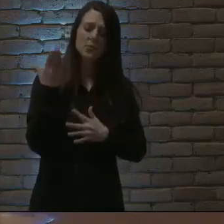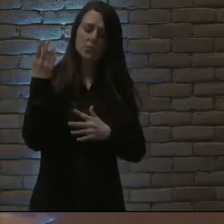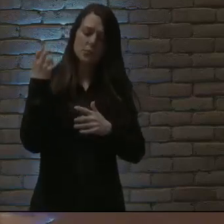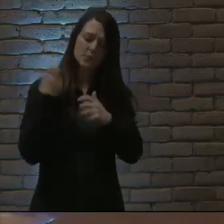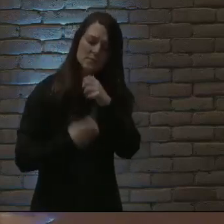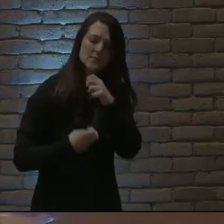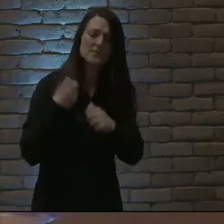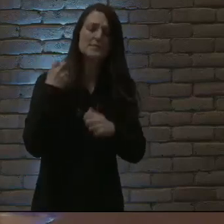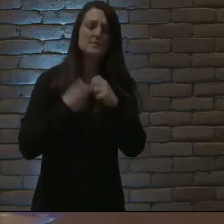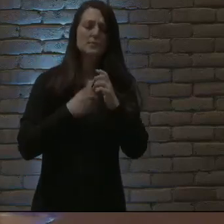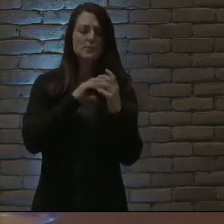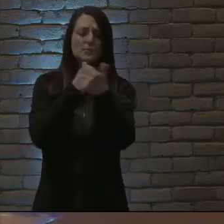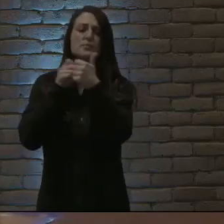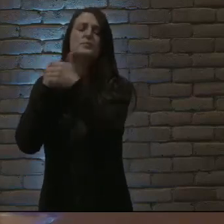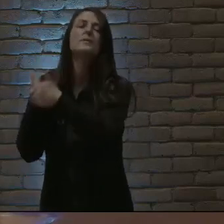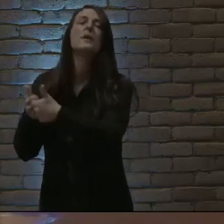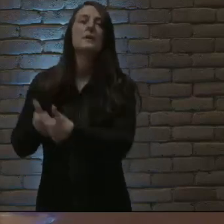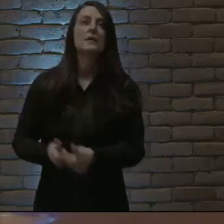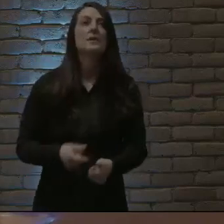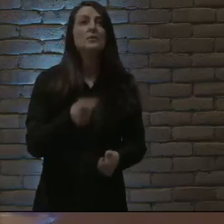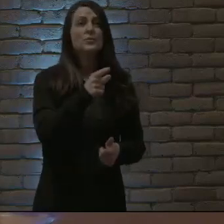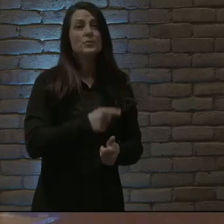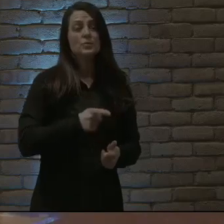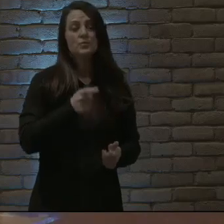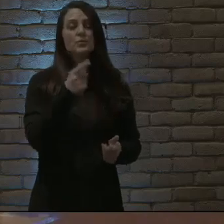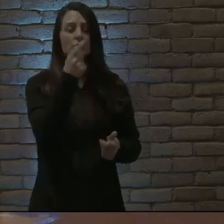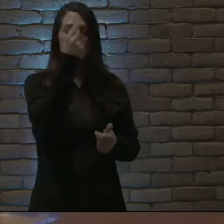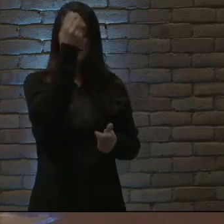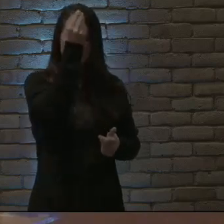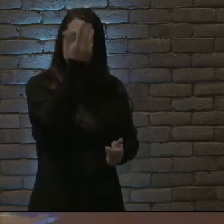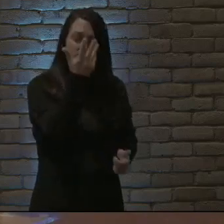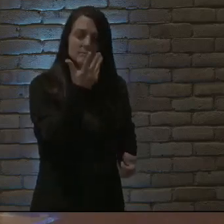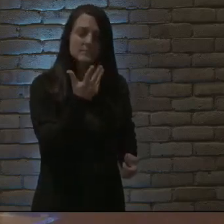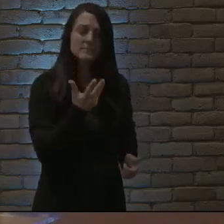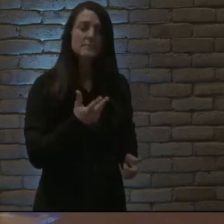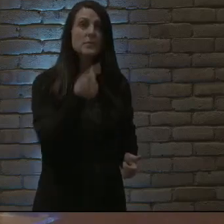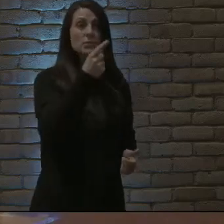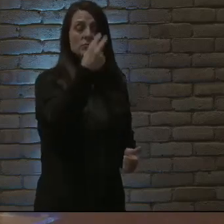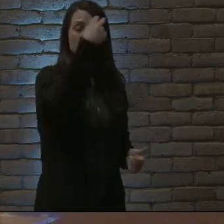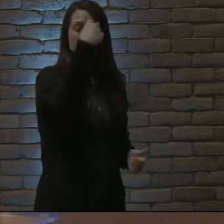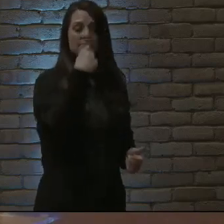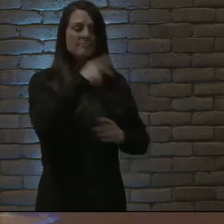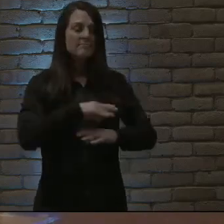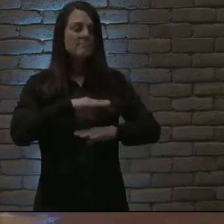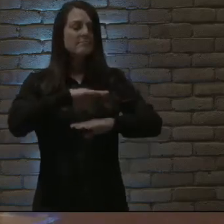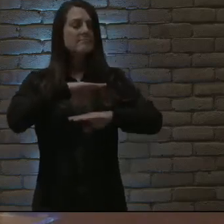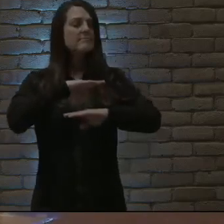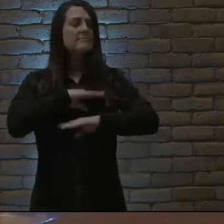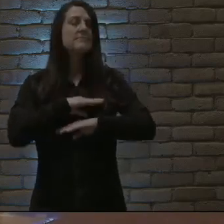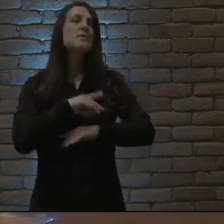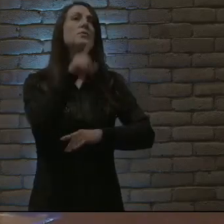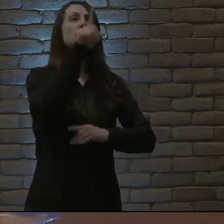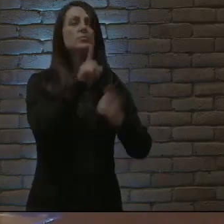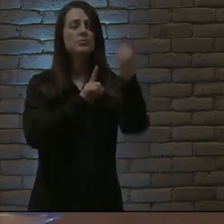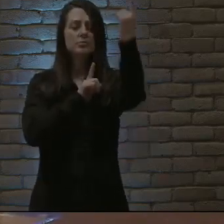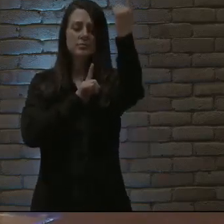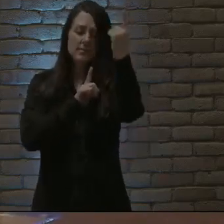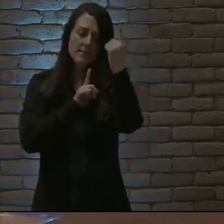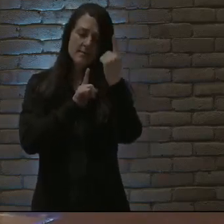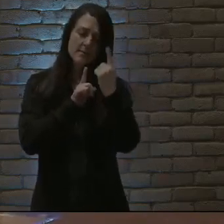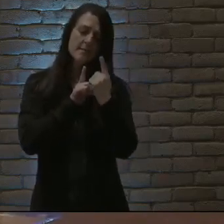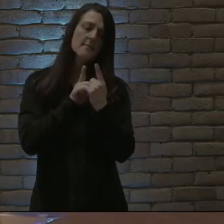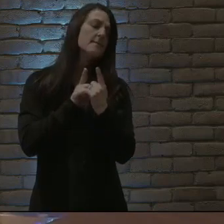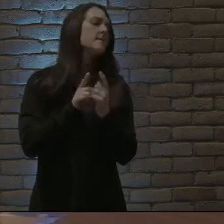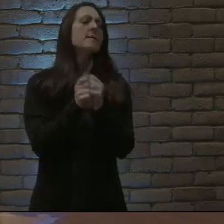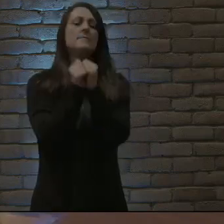in the dead of night And you tell me that you're pleased And